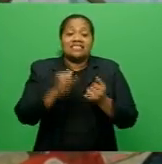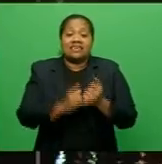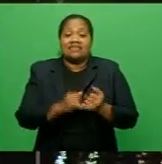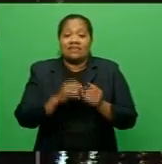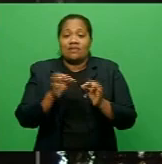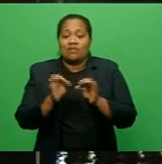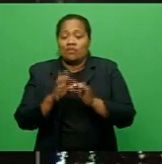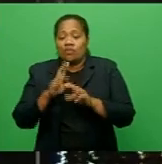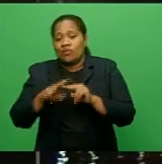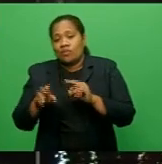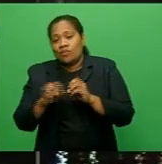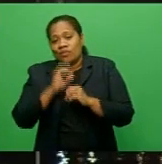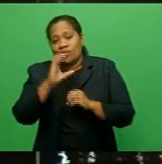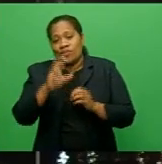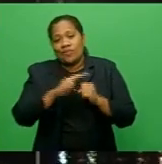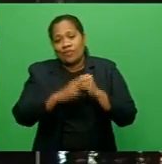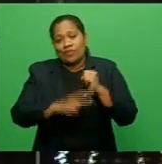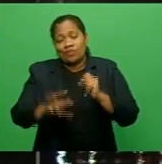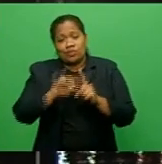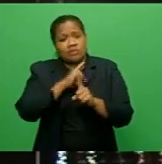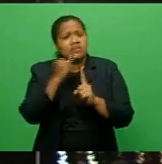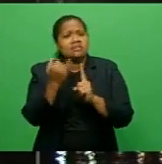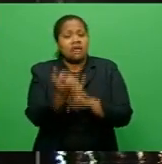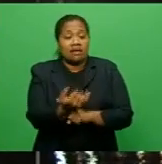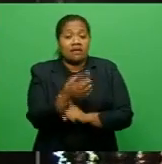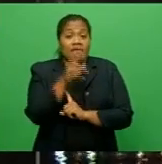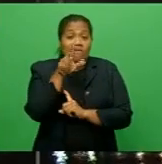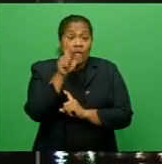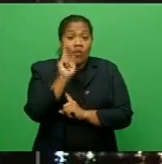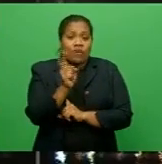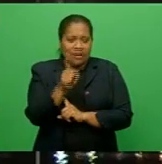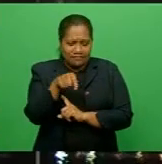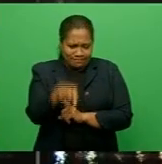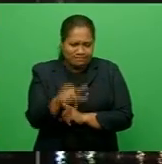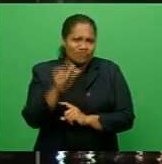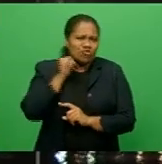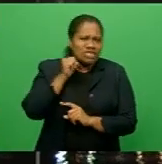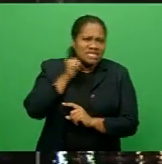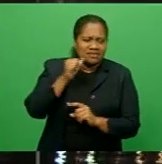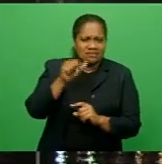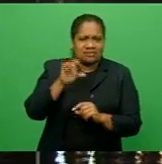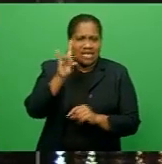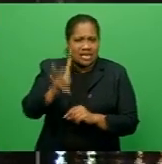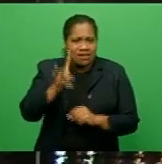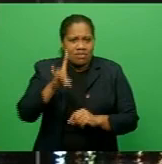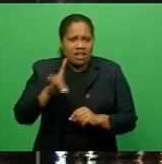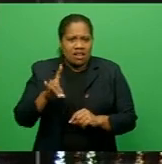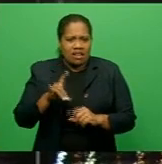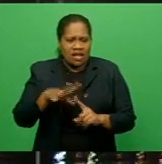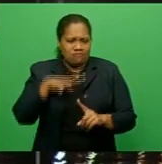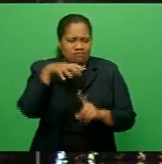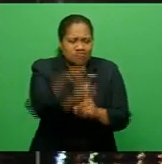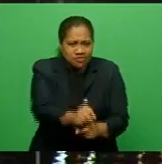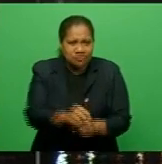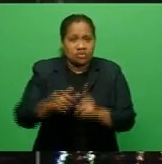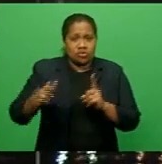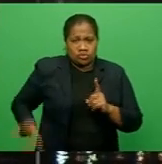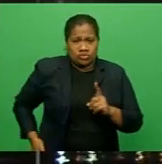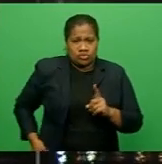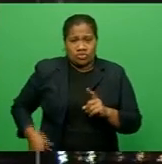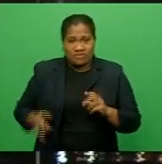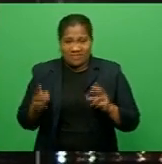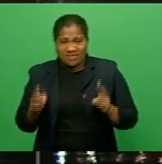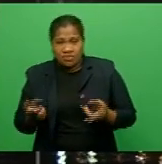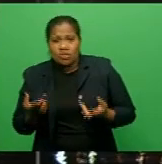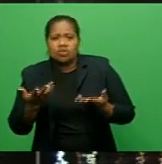News. The Society for the Prevention of Cruelty to Animals says attacks by dogs on humans stem from the treatment the